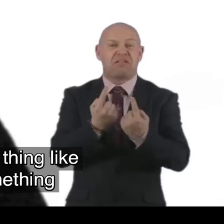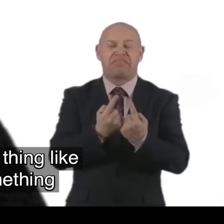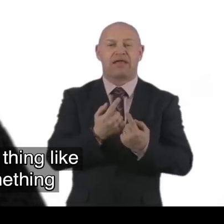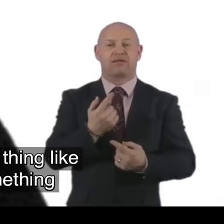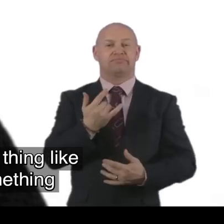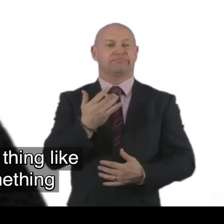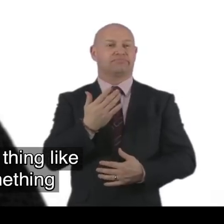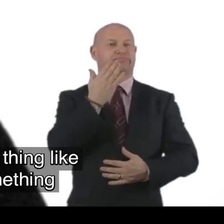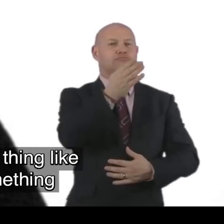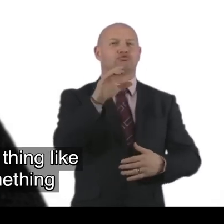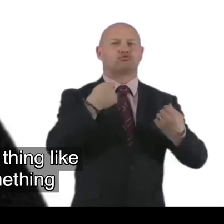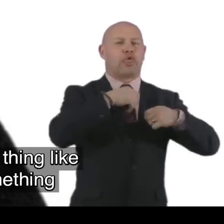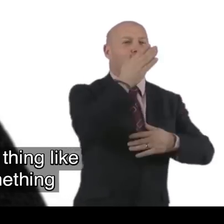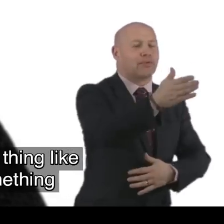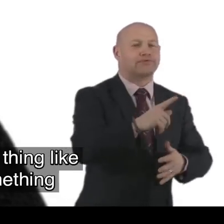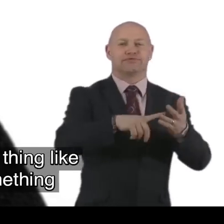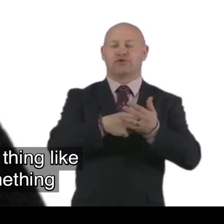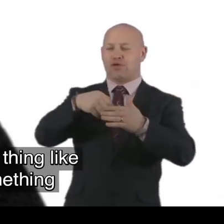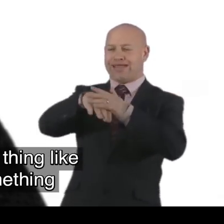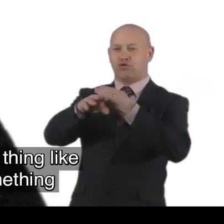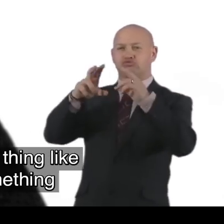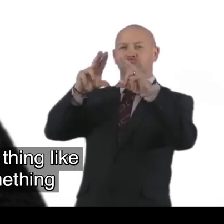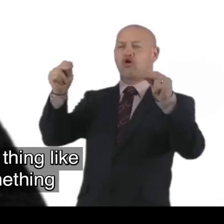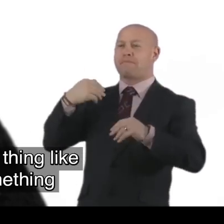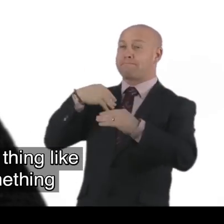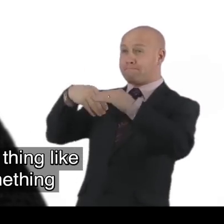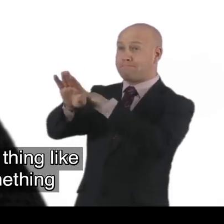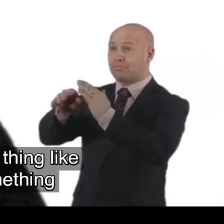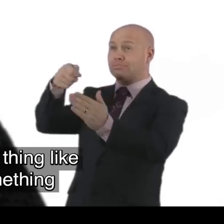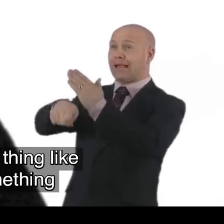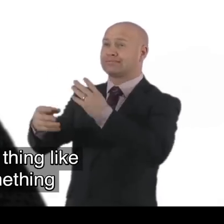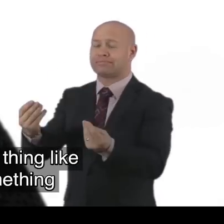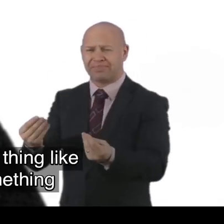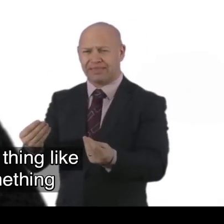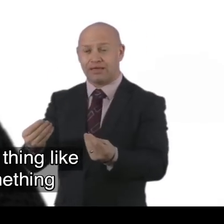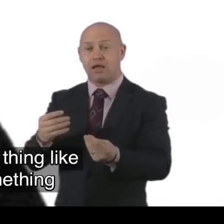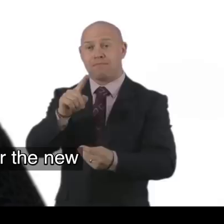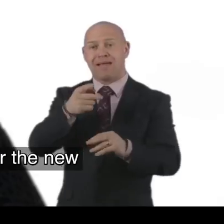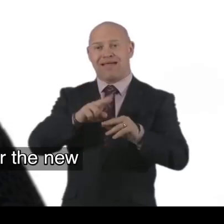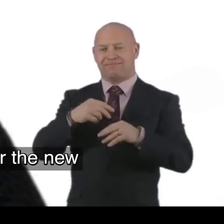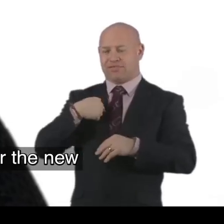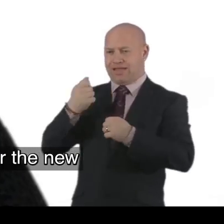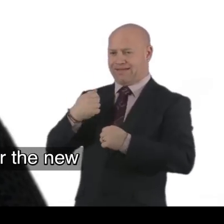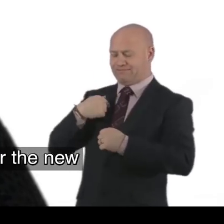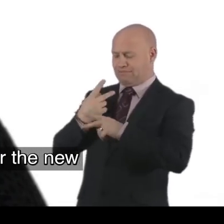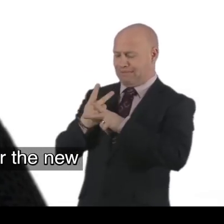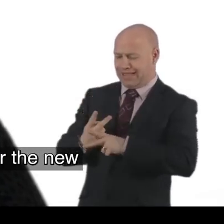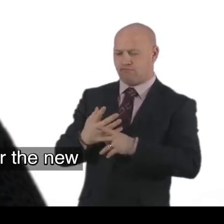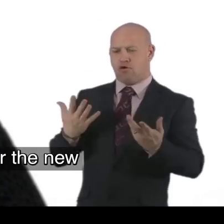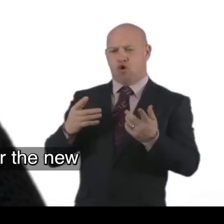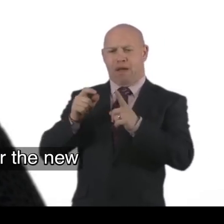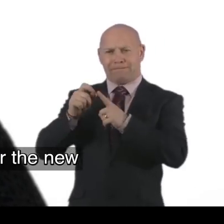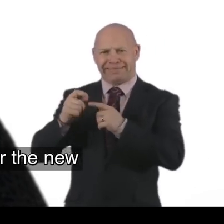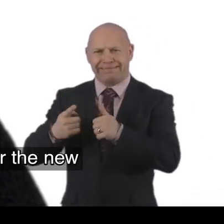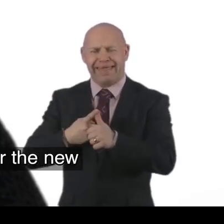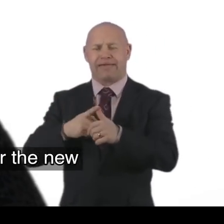know. Like a simple thing. Like maybe. Just going into. Or get into. A shop. get something. But when you've got. A